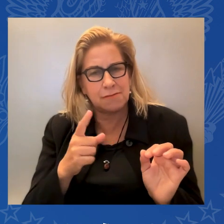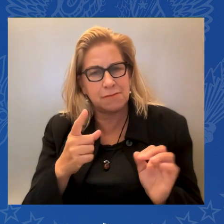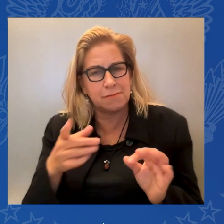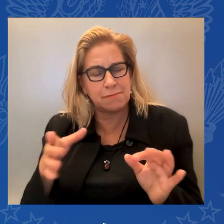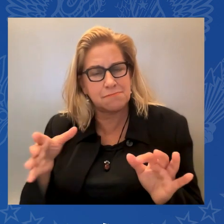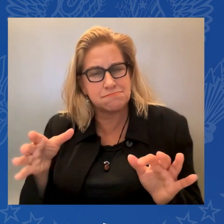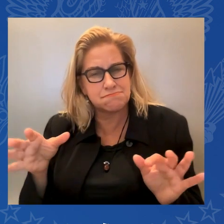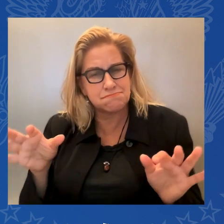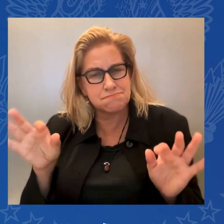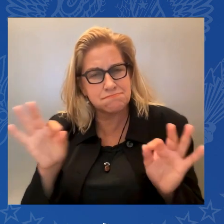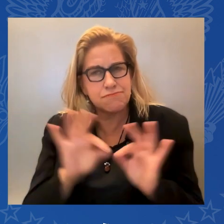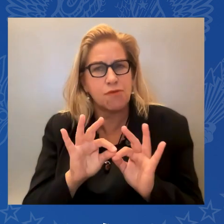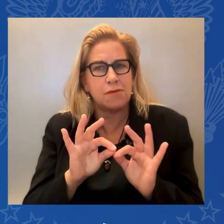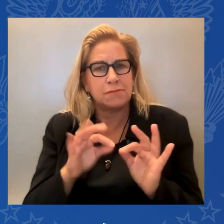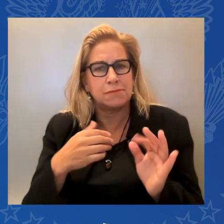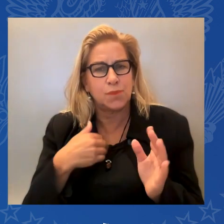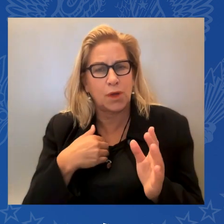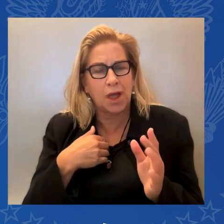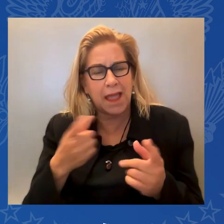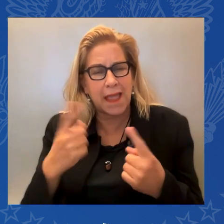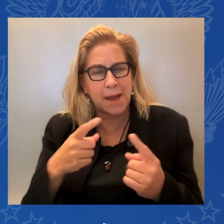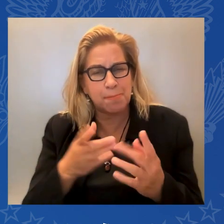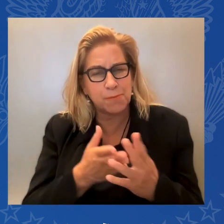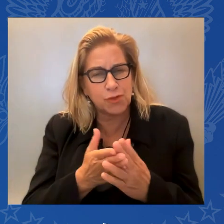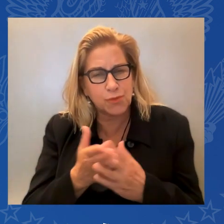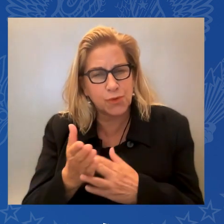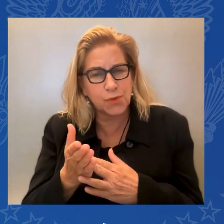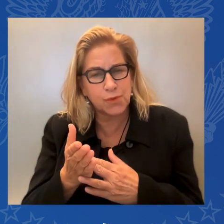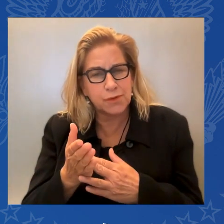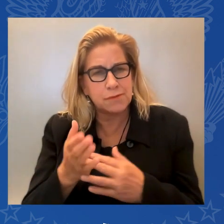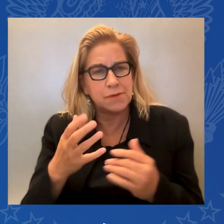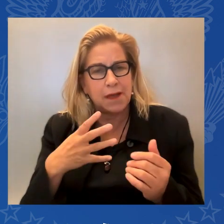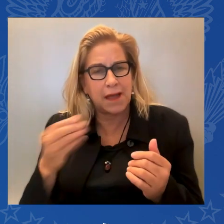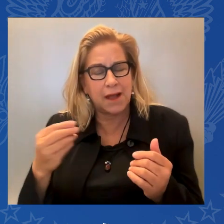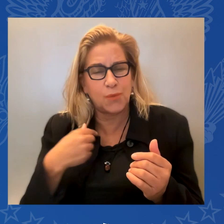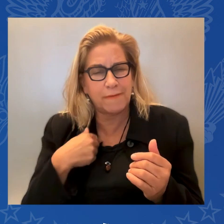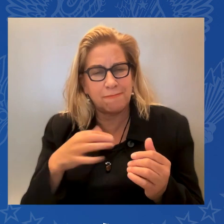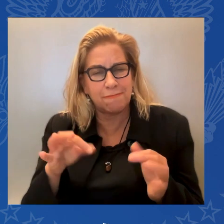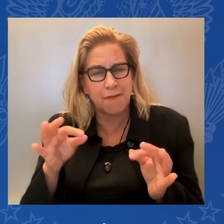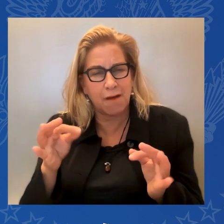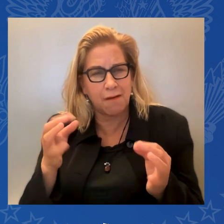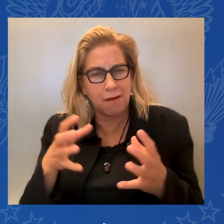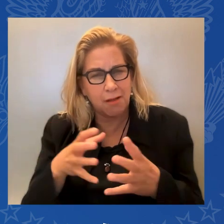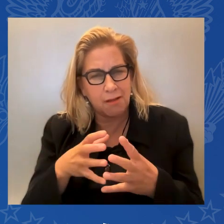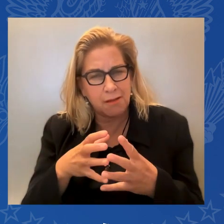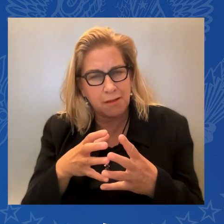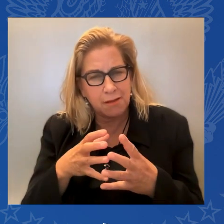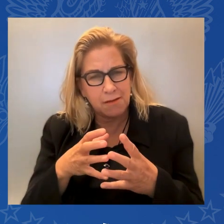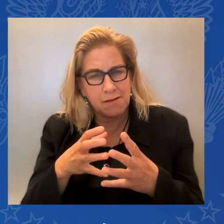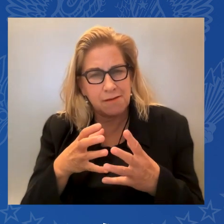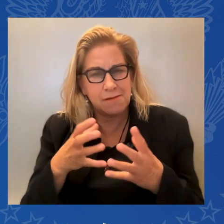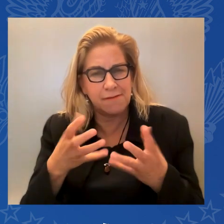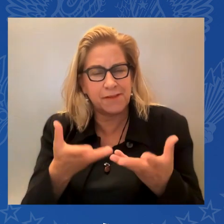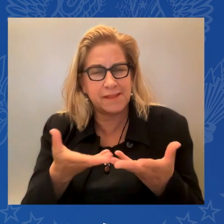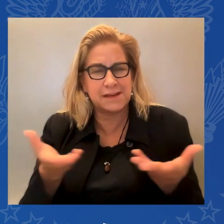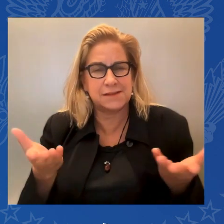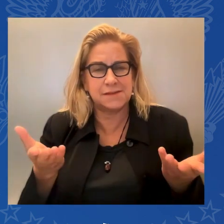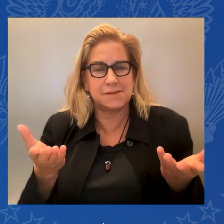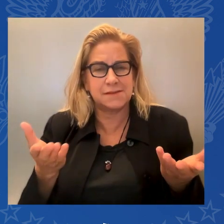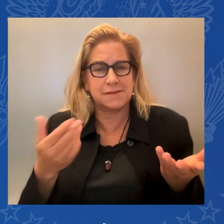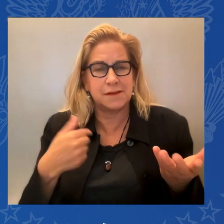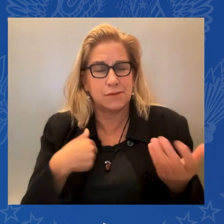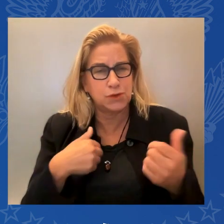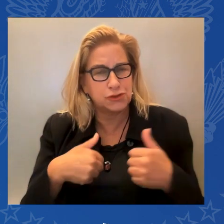to survive more, to love harder? Beautiful, right?